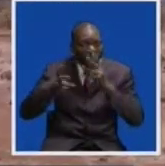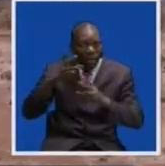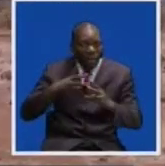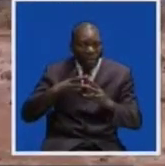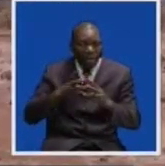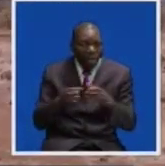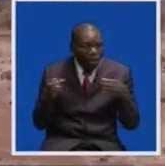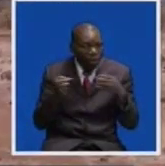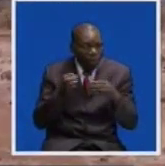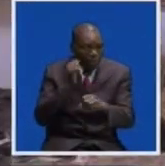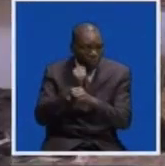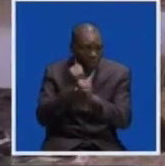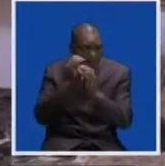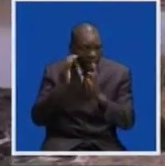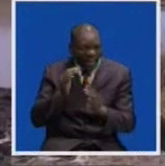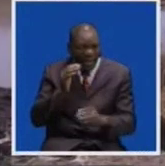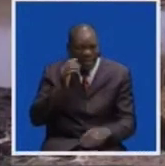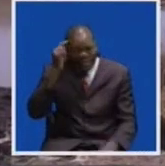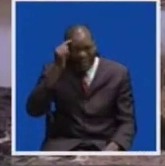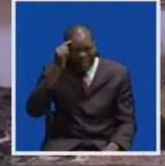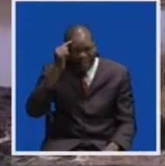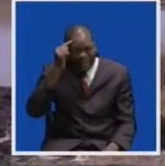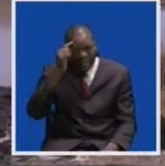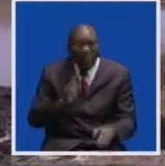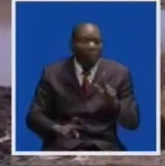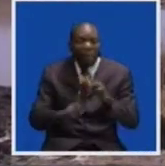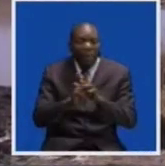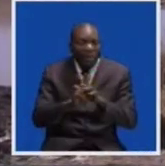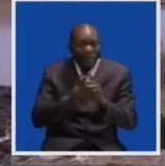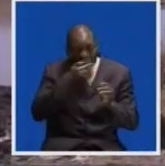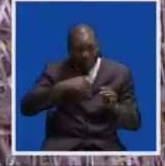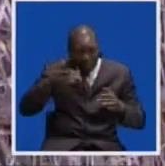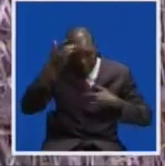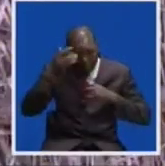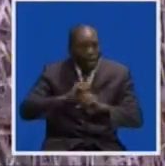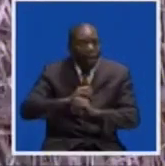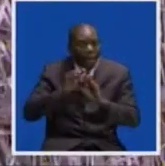Worker, Mike Mashewa, suspects that Bilhazia has broken out in the area.